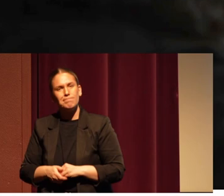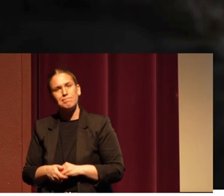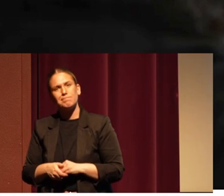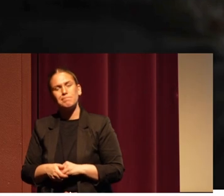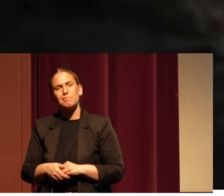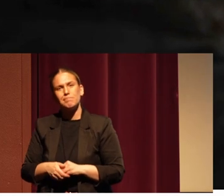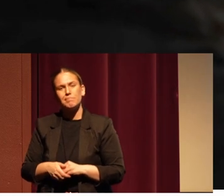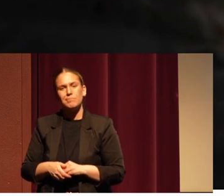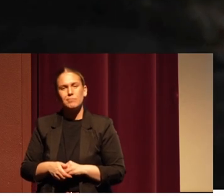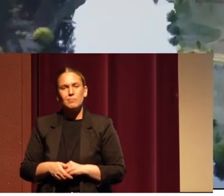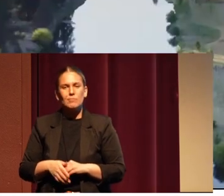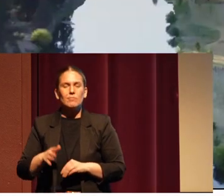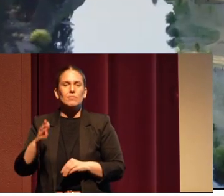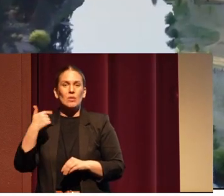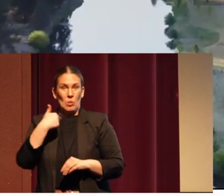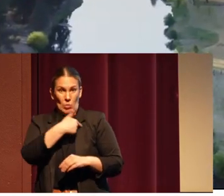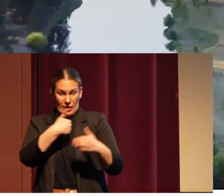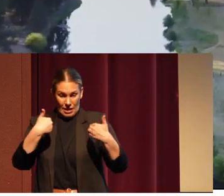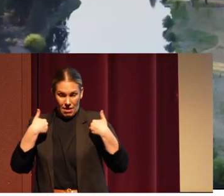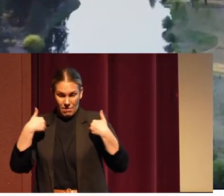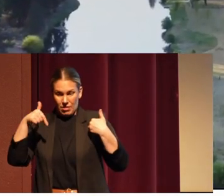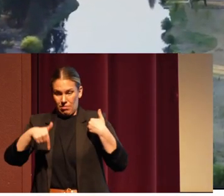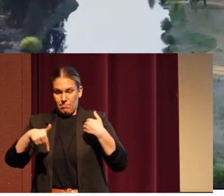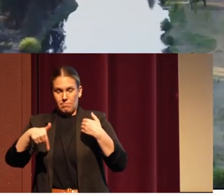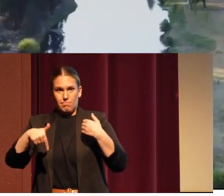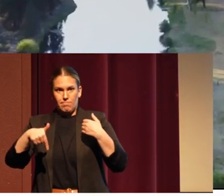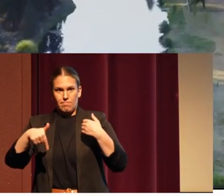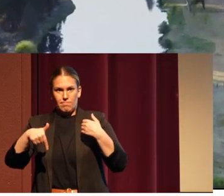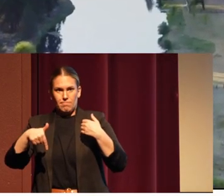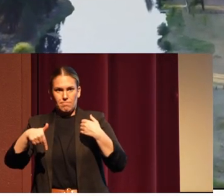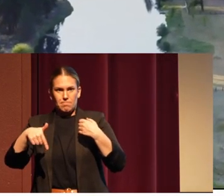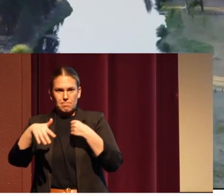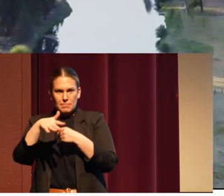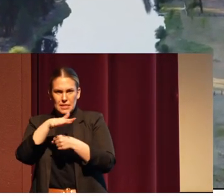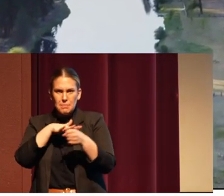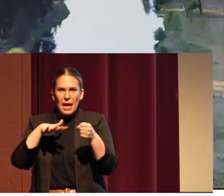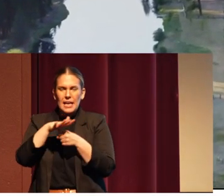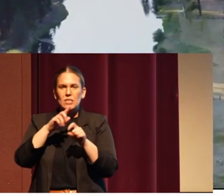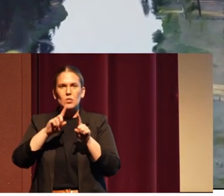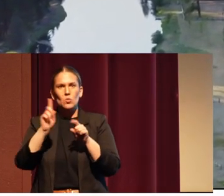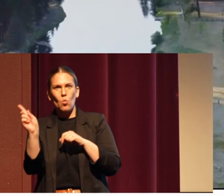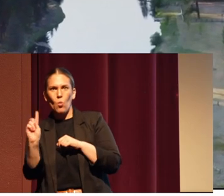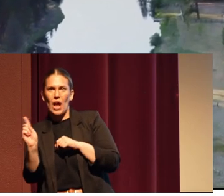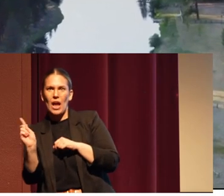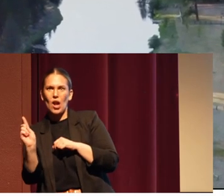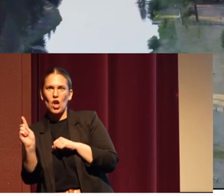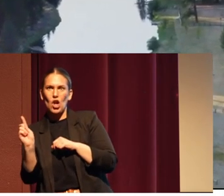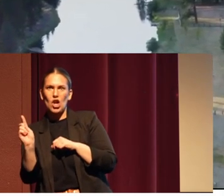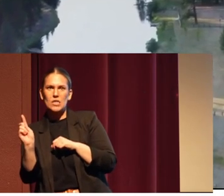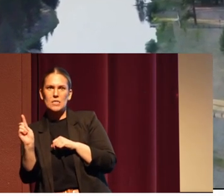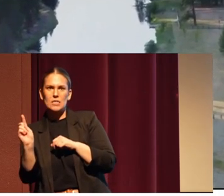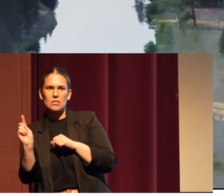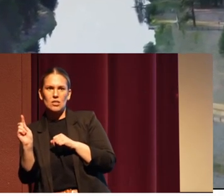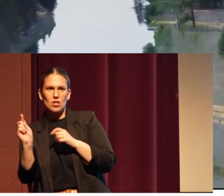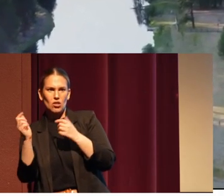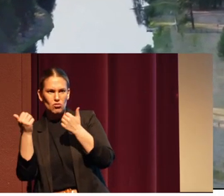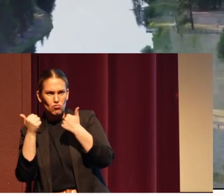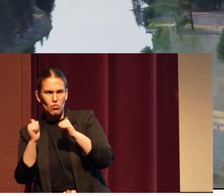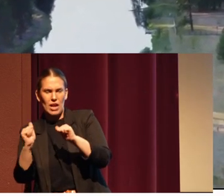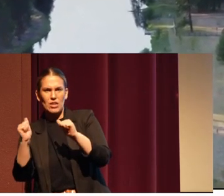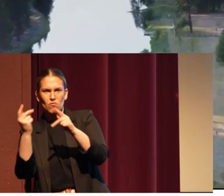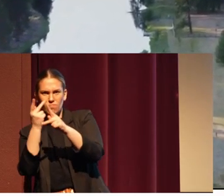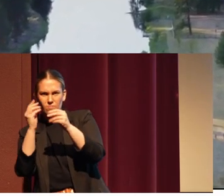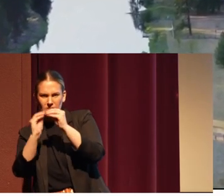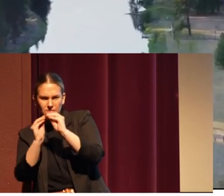have this space where reclamation and restoration of our lands